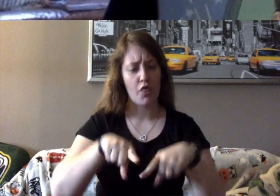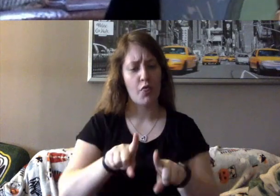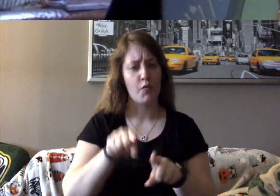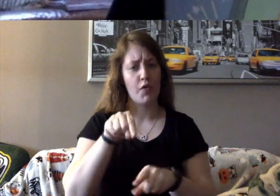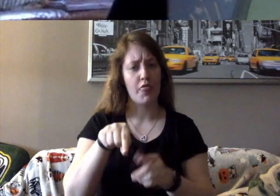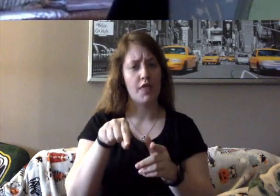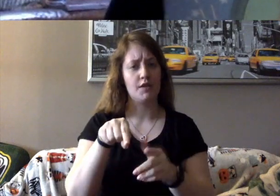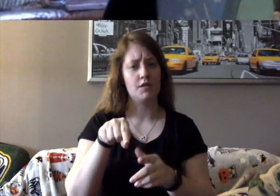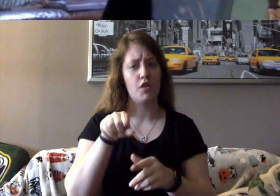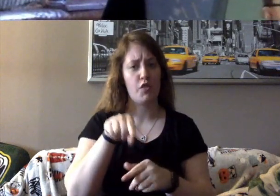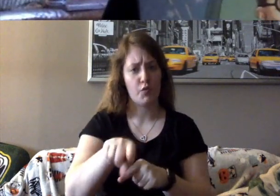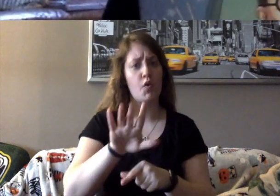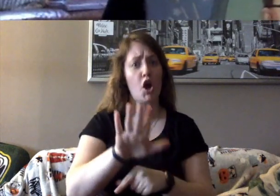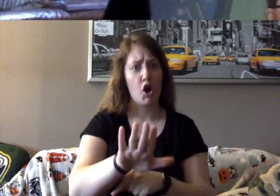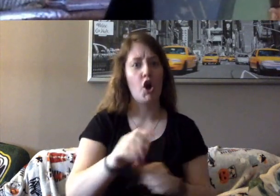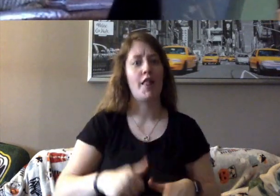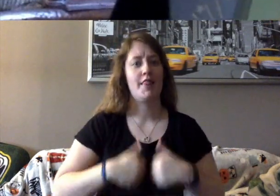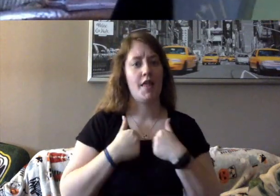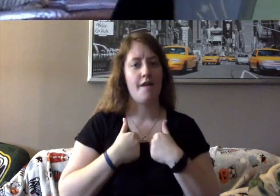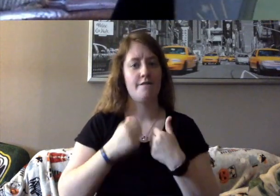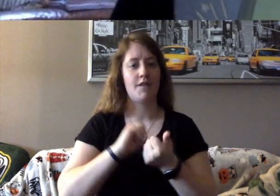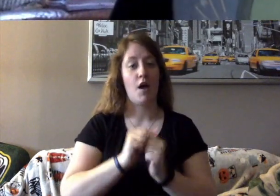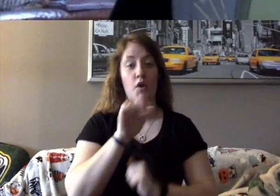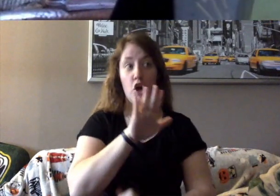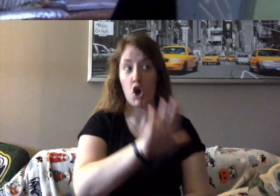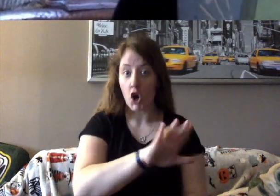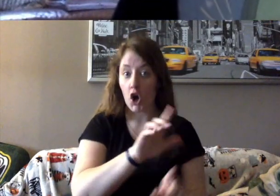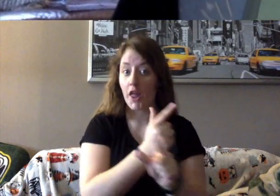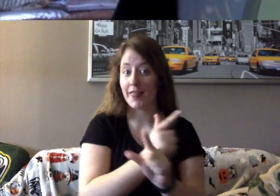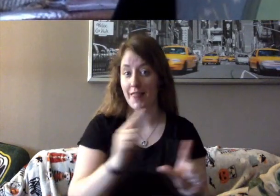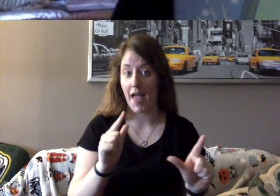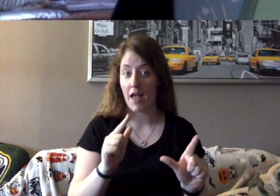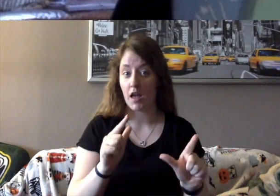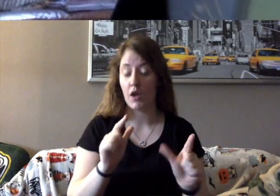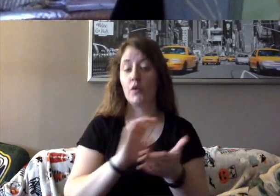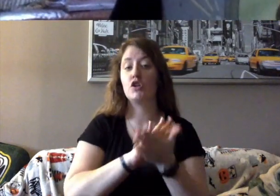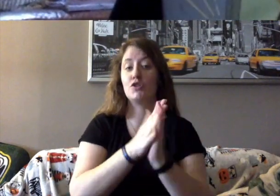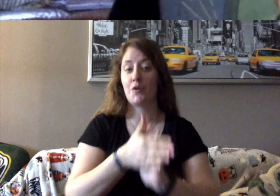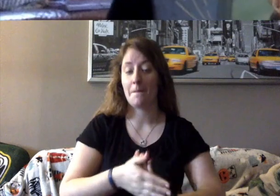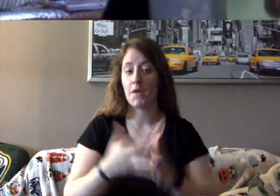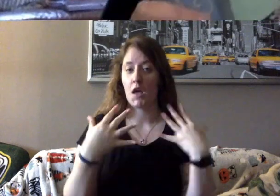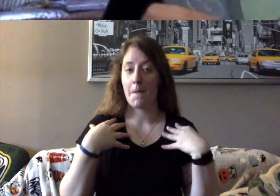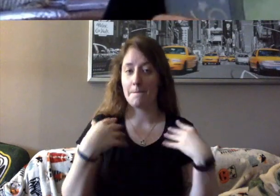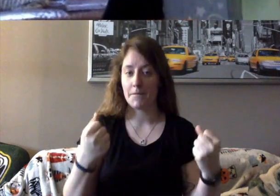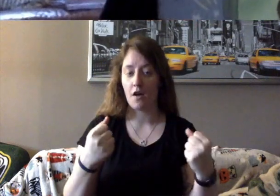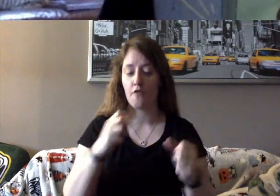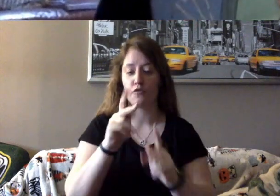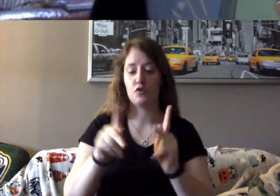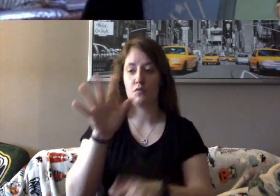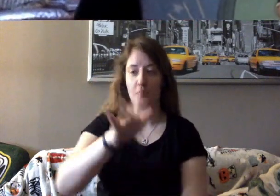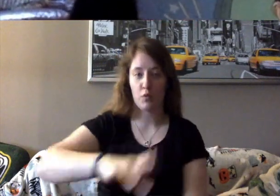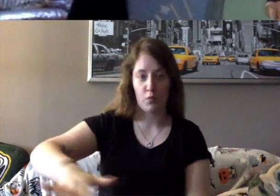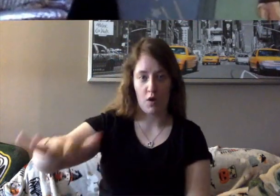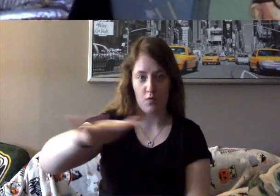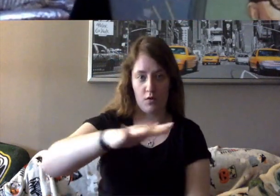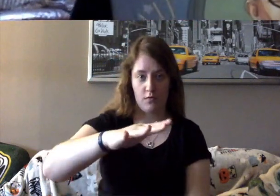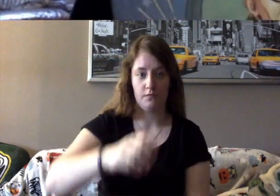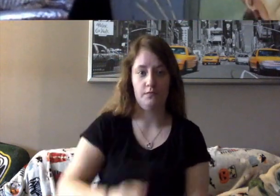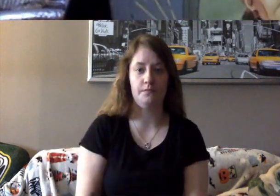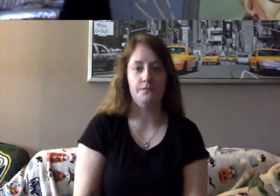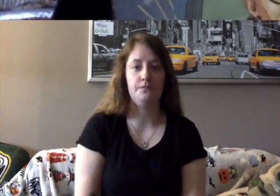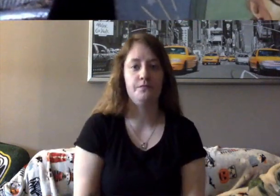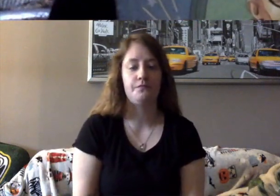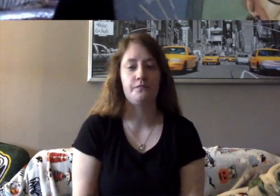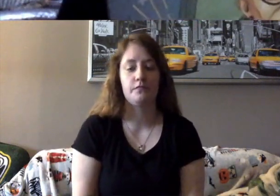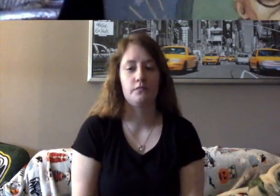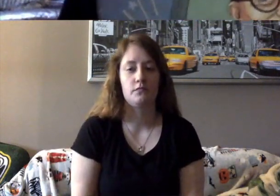Ginsburg's life? How did her language become powerful to people around her? I'm going to set